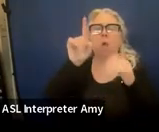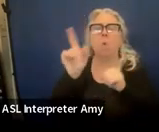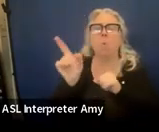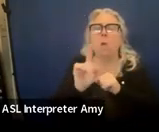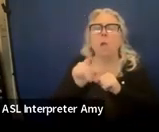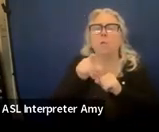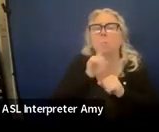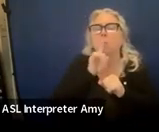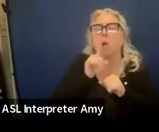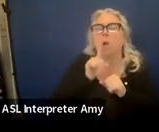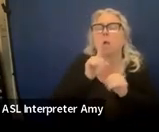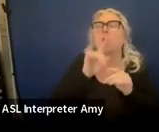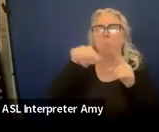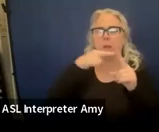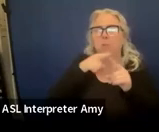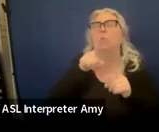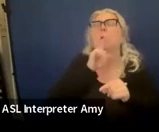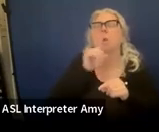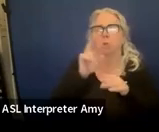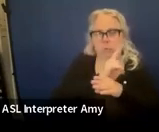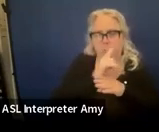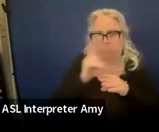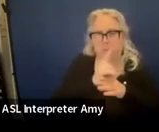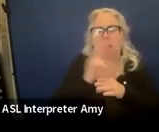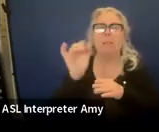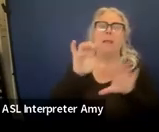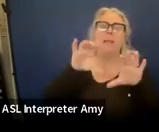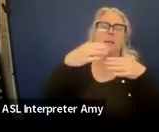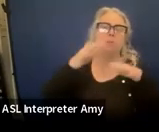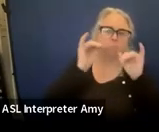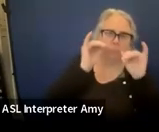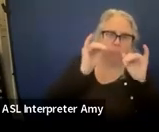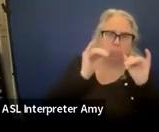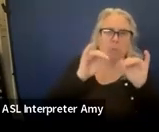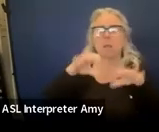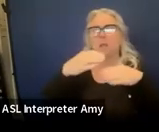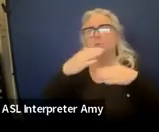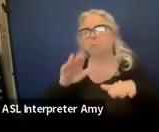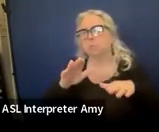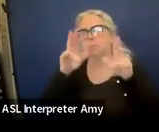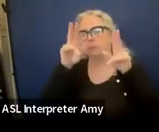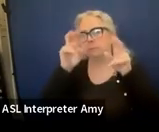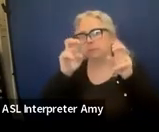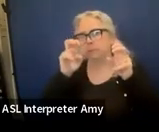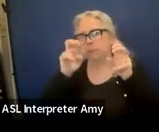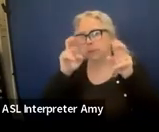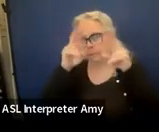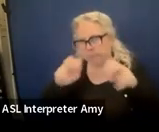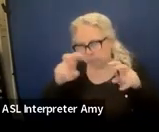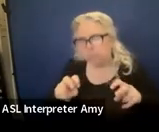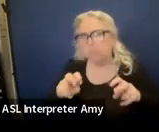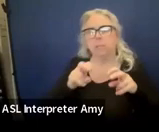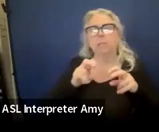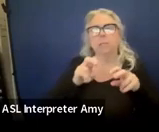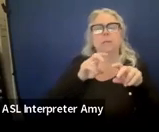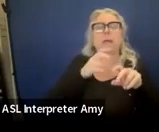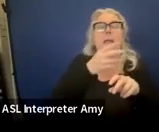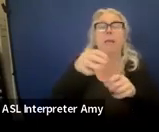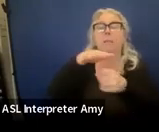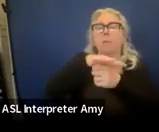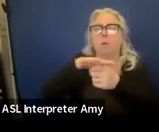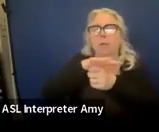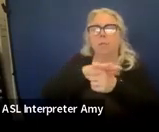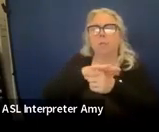you're using or when you're using them, like classroom instruction, classroom assessment, those places that you're using them, along with the location, the